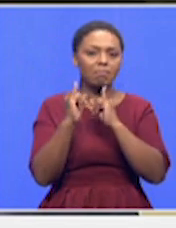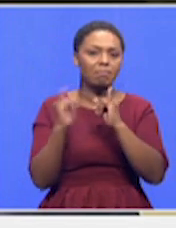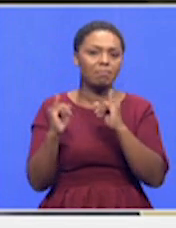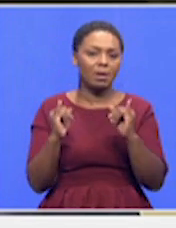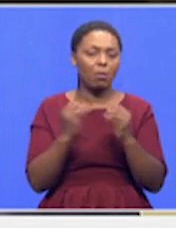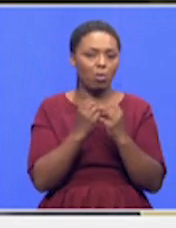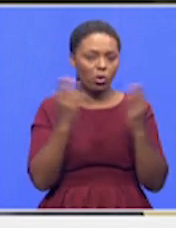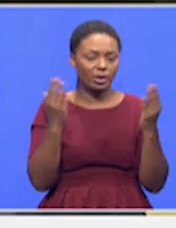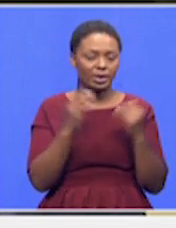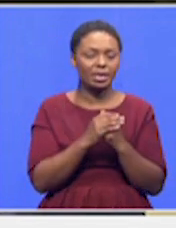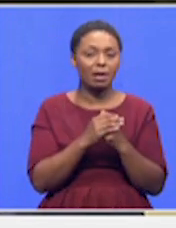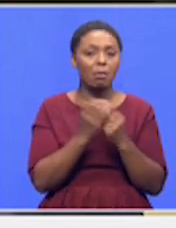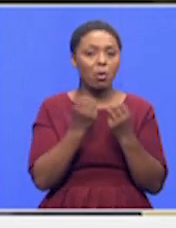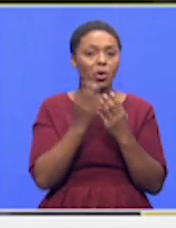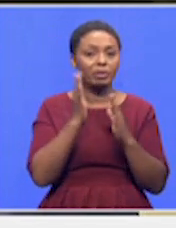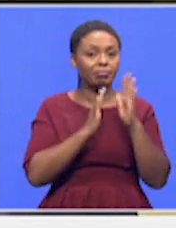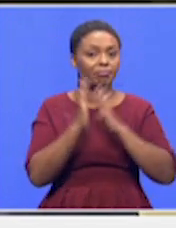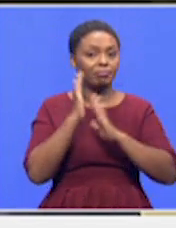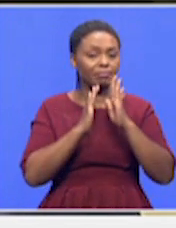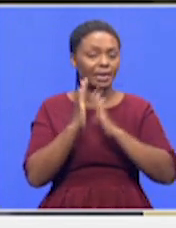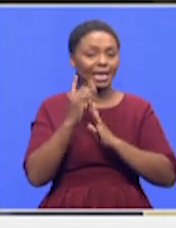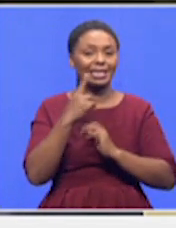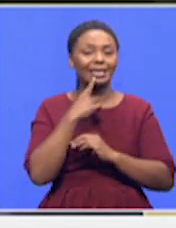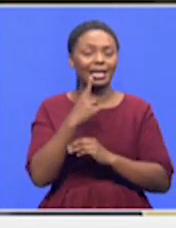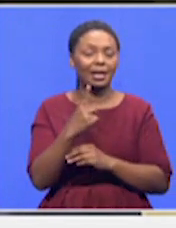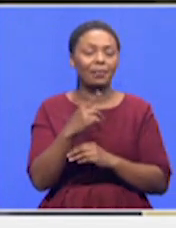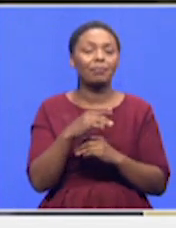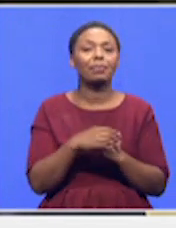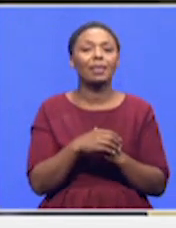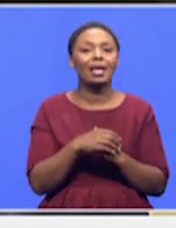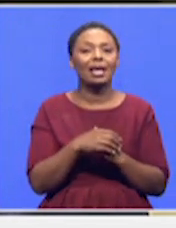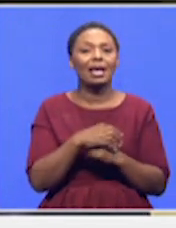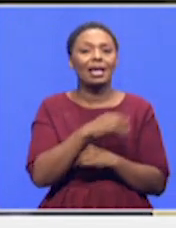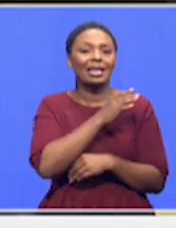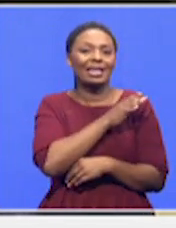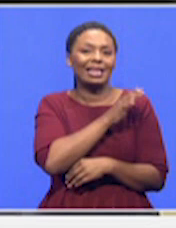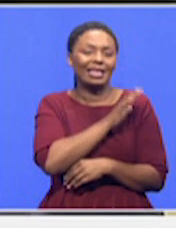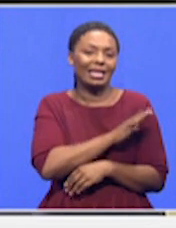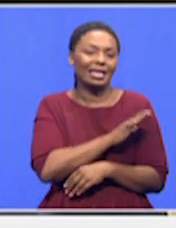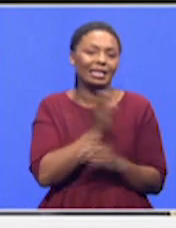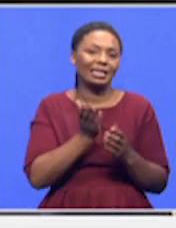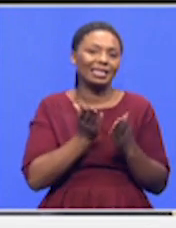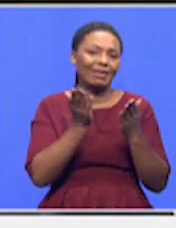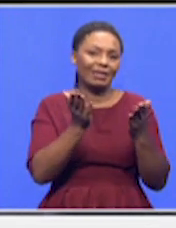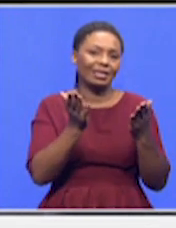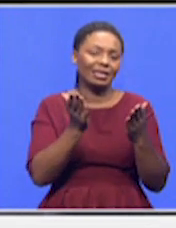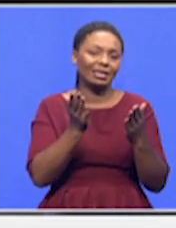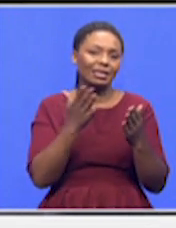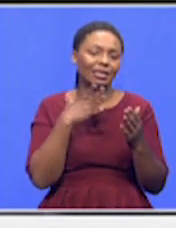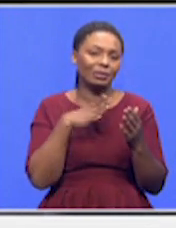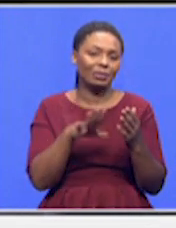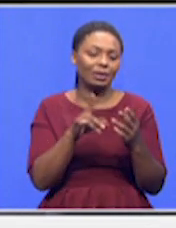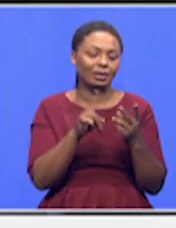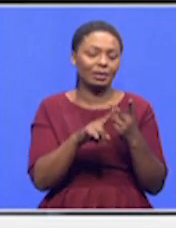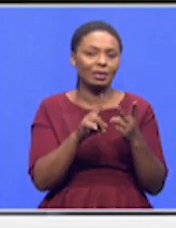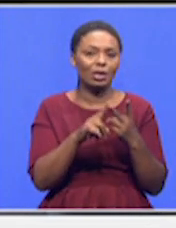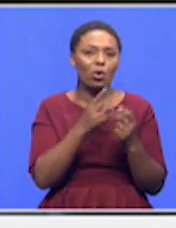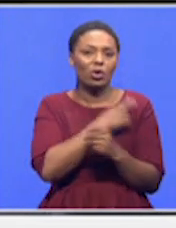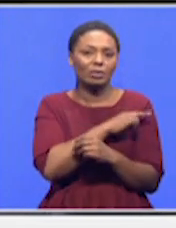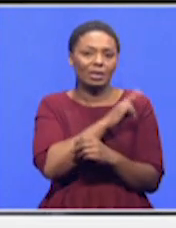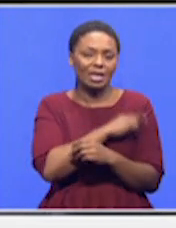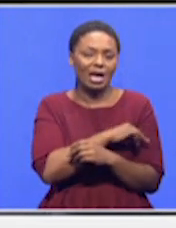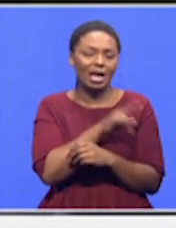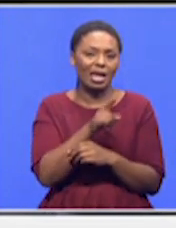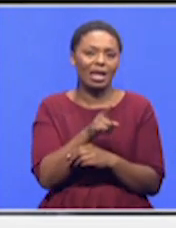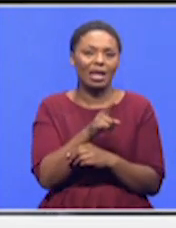issues that they are talking about is clinic services and the Albaram Isaac Hospital. They're